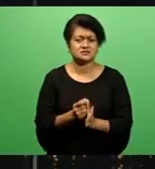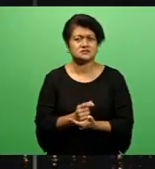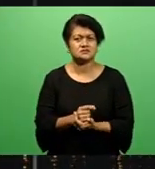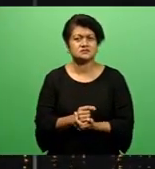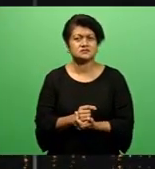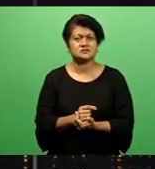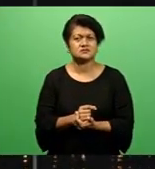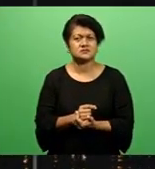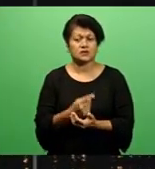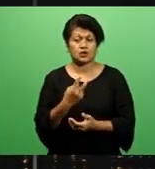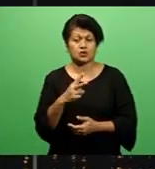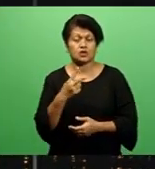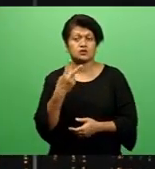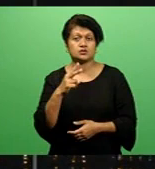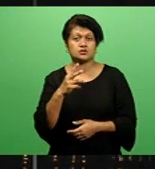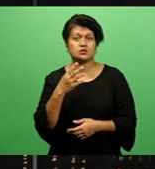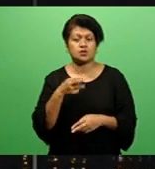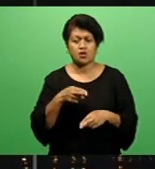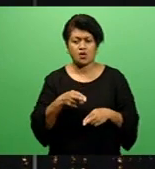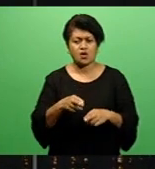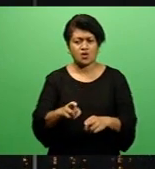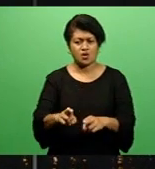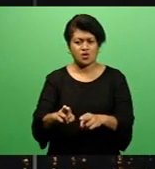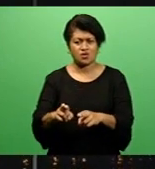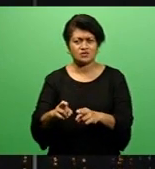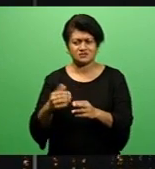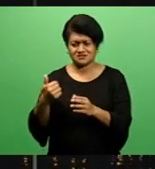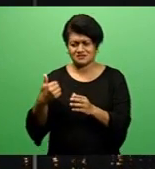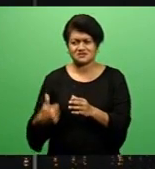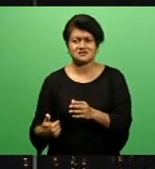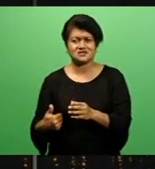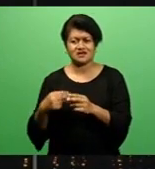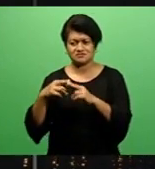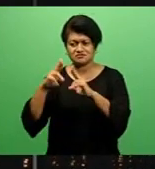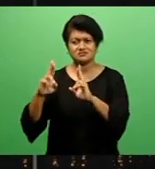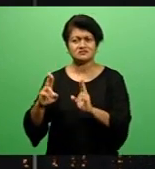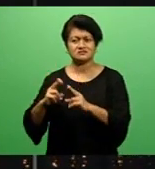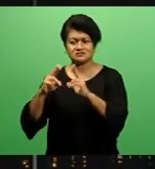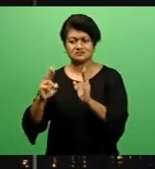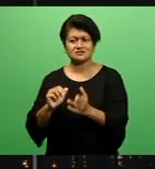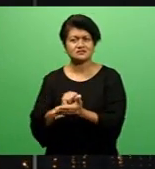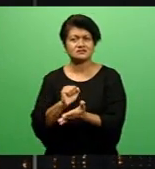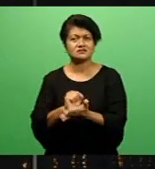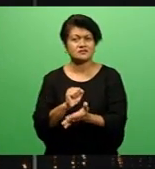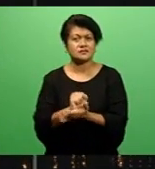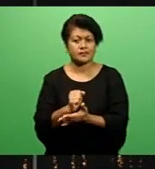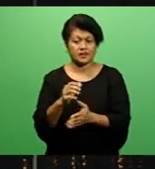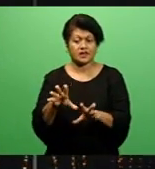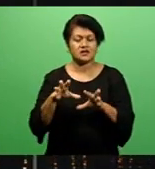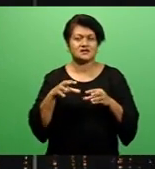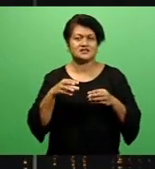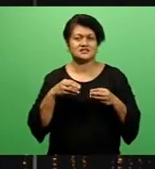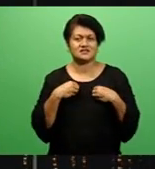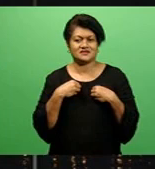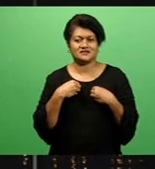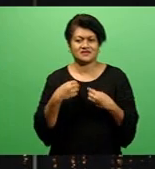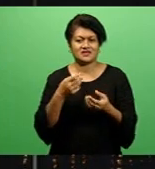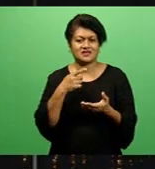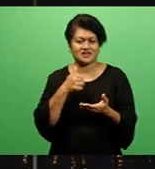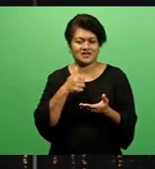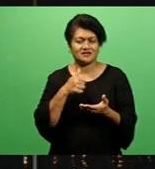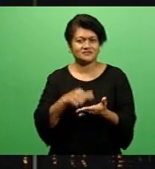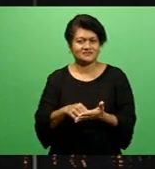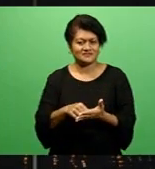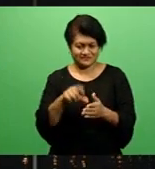22 roadside stall owners along the Singatoka Nandi corridor received their new lease agreements today. The two-year leases will